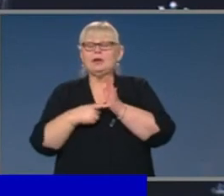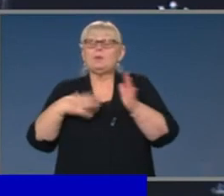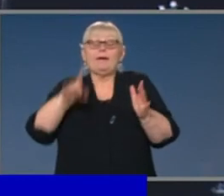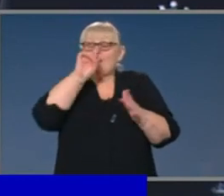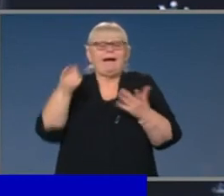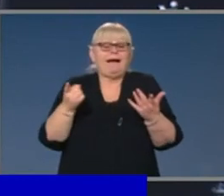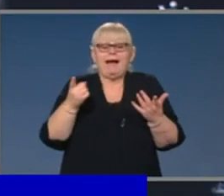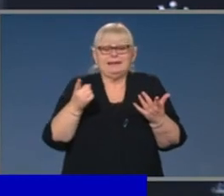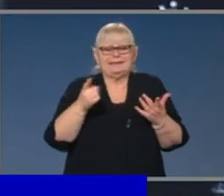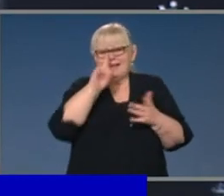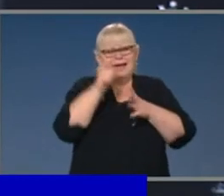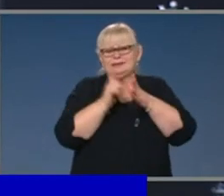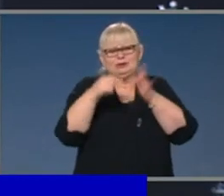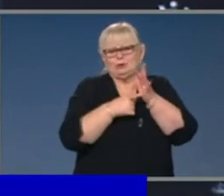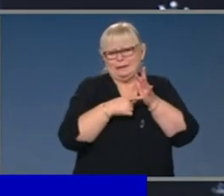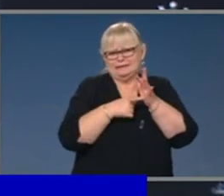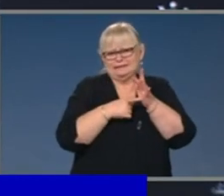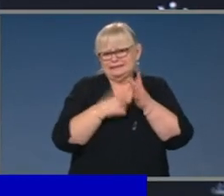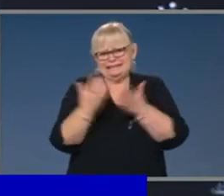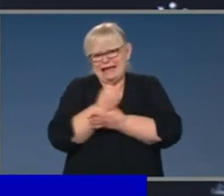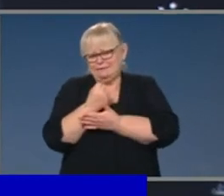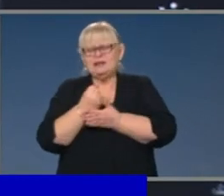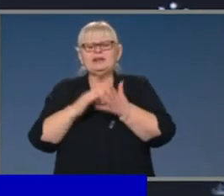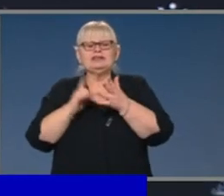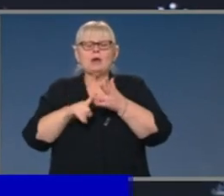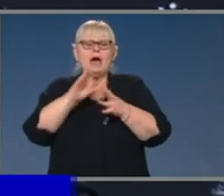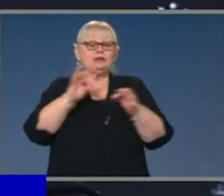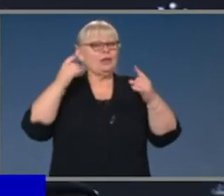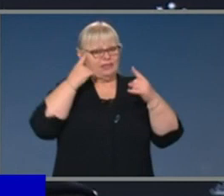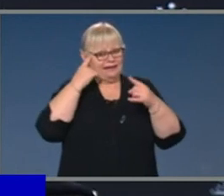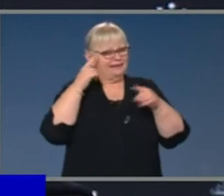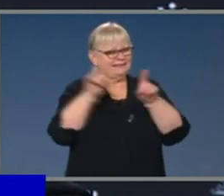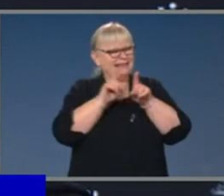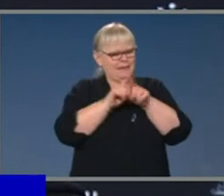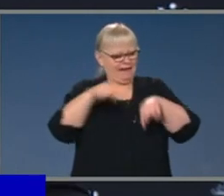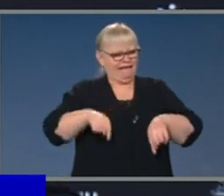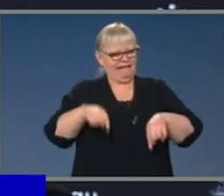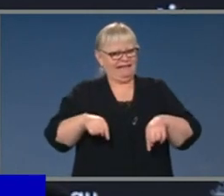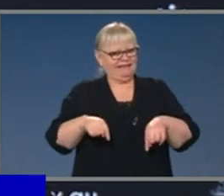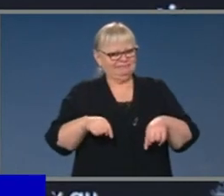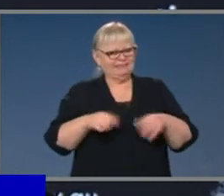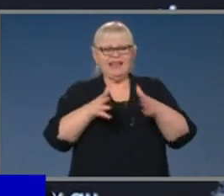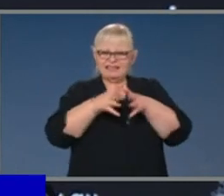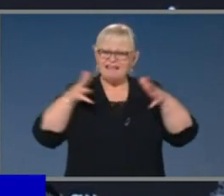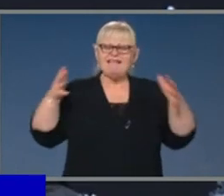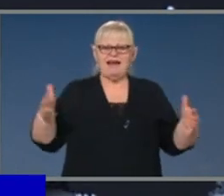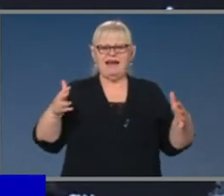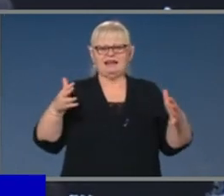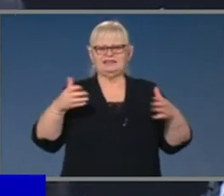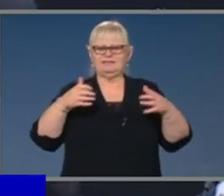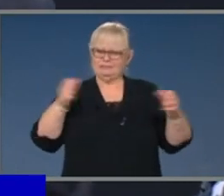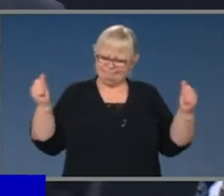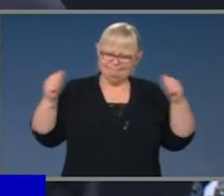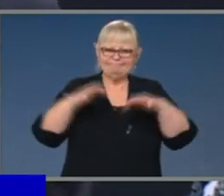to do so. And so I wouldn't anticipate those venues opening any time soon, or as I said, those larger mass